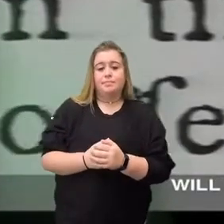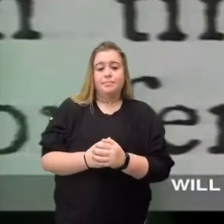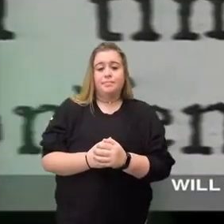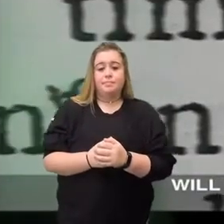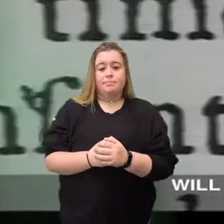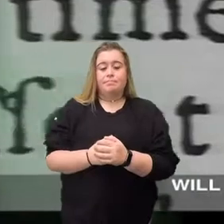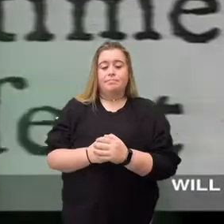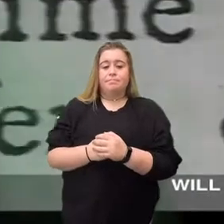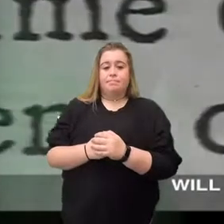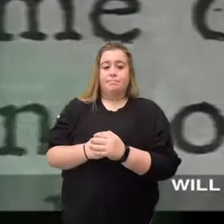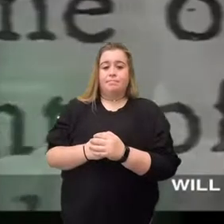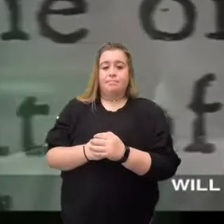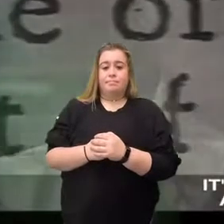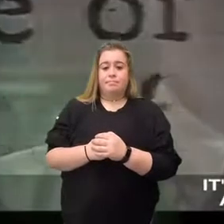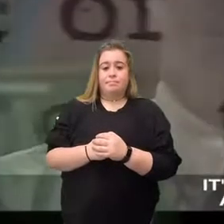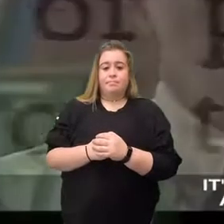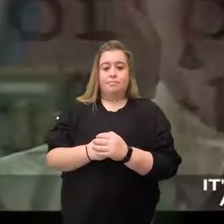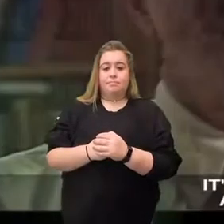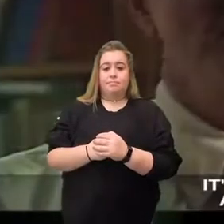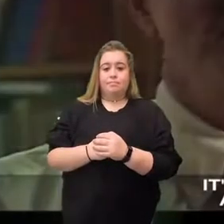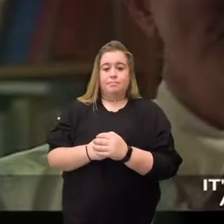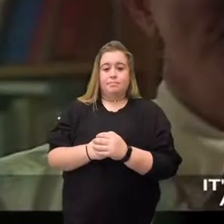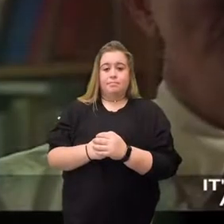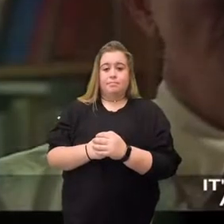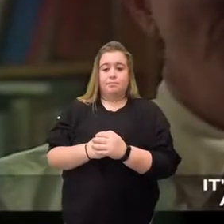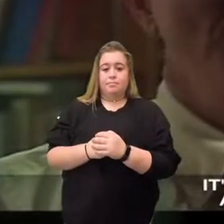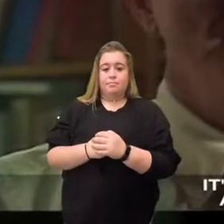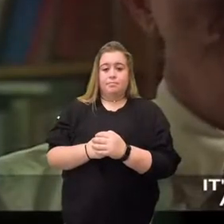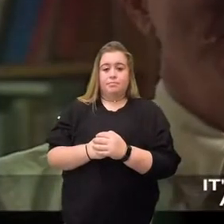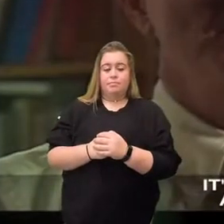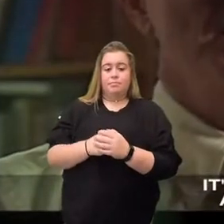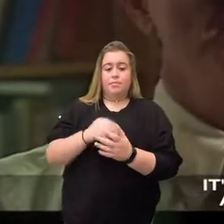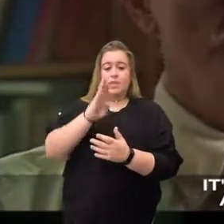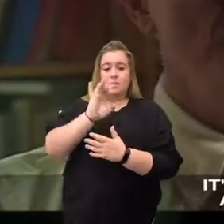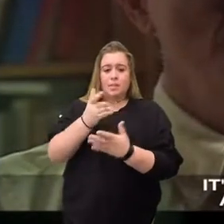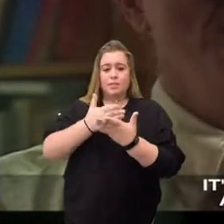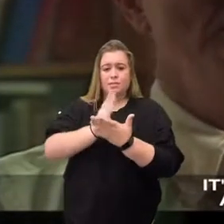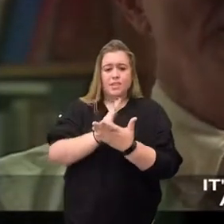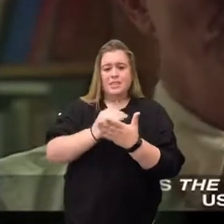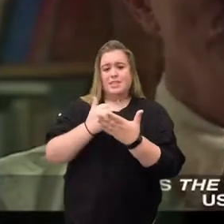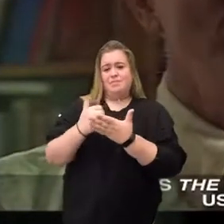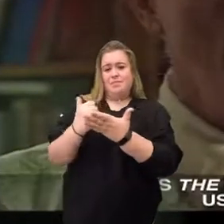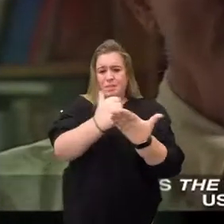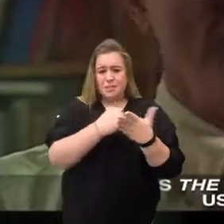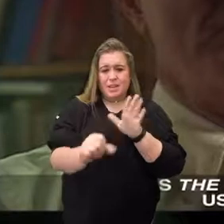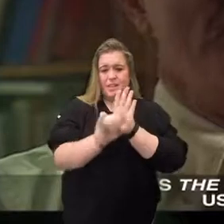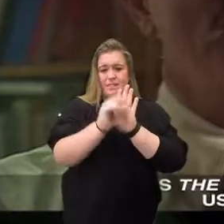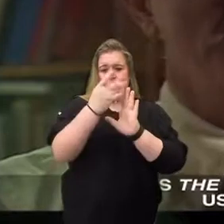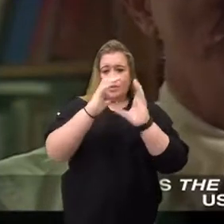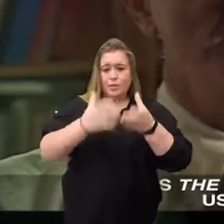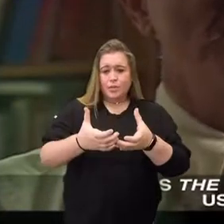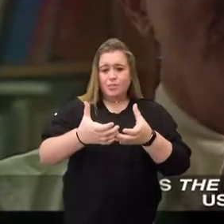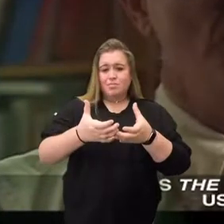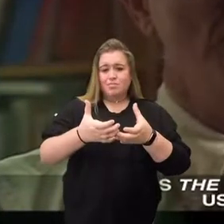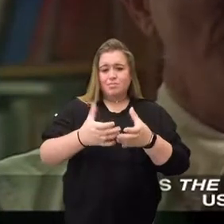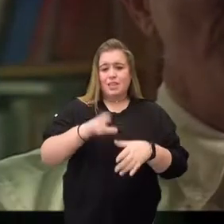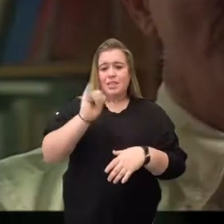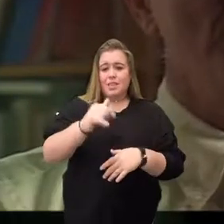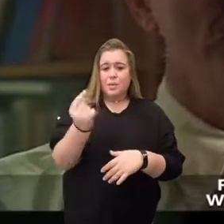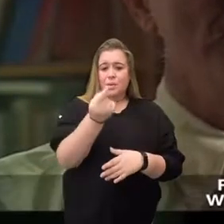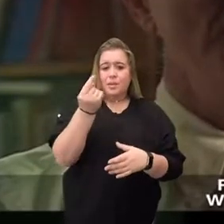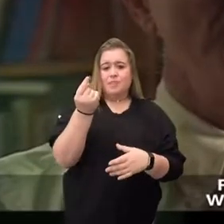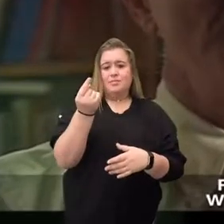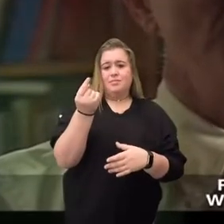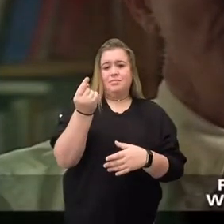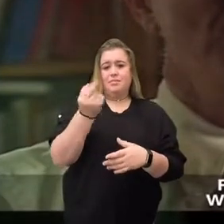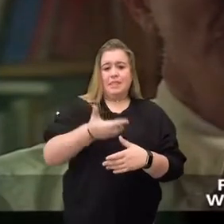themselves American. It's what makes us a single people. It's the only thing that makes us a single people.